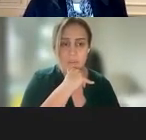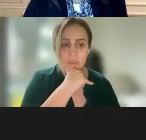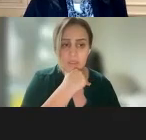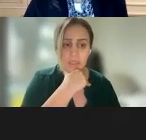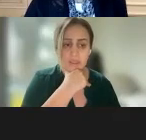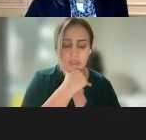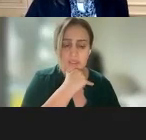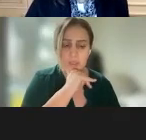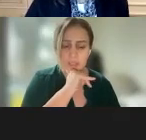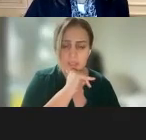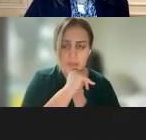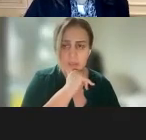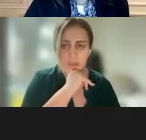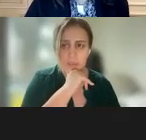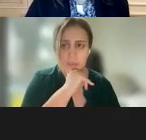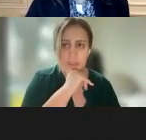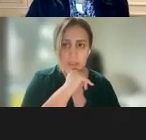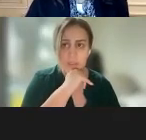Next slide, please, Carlene.